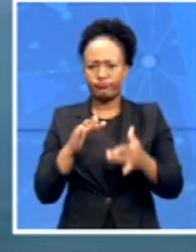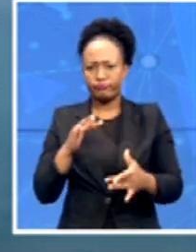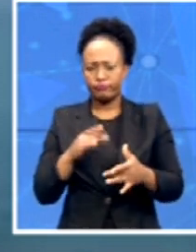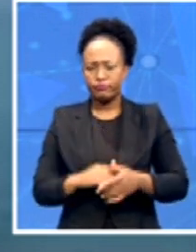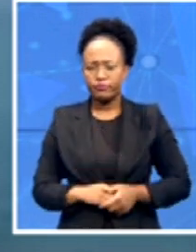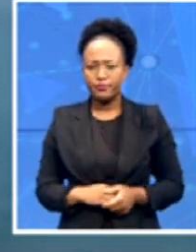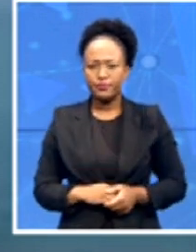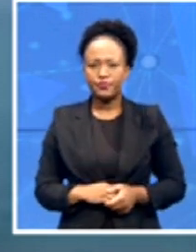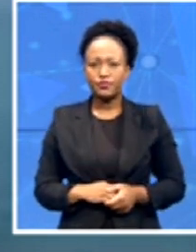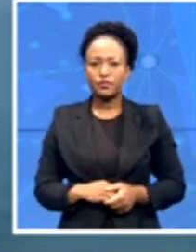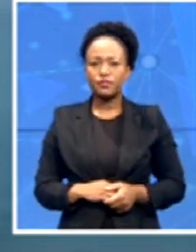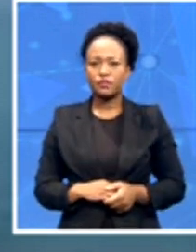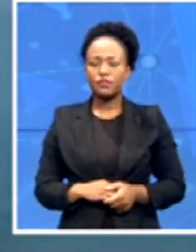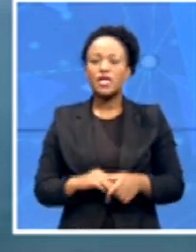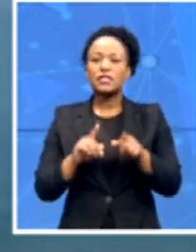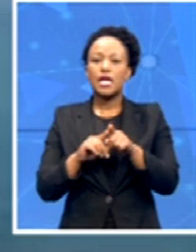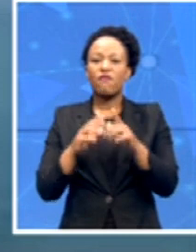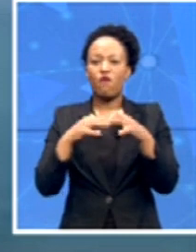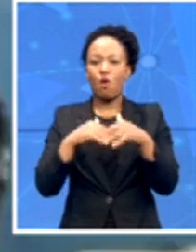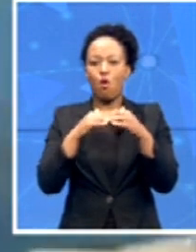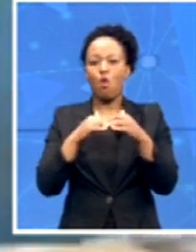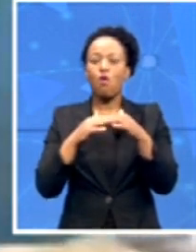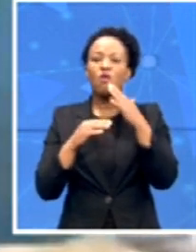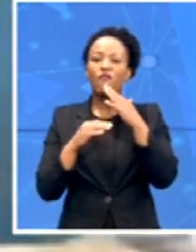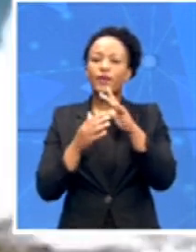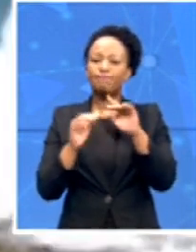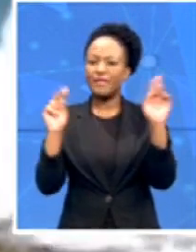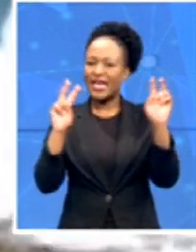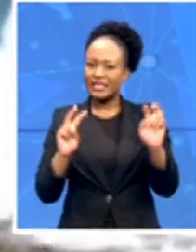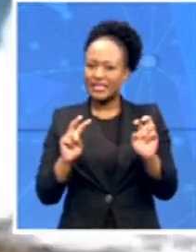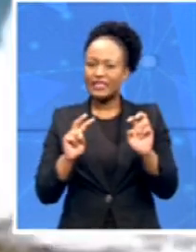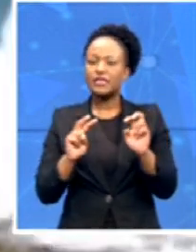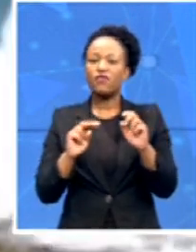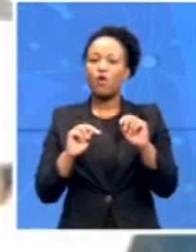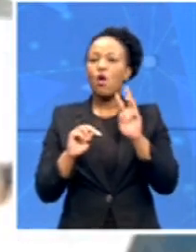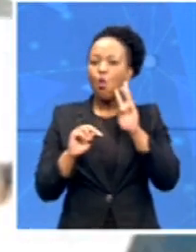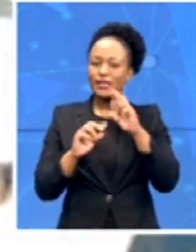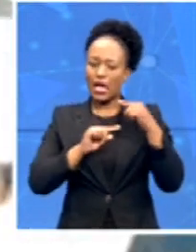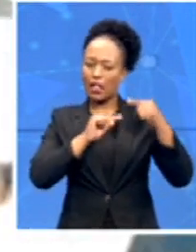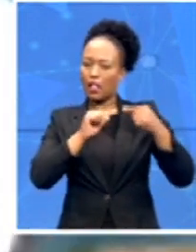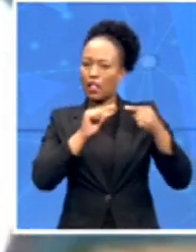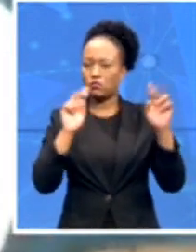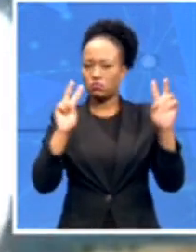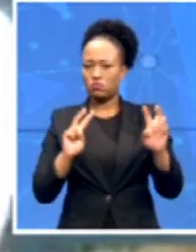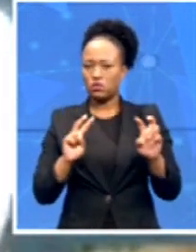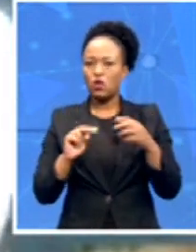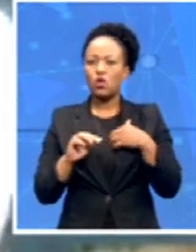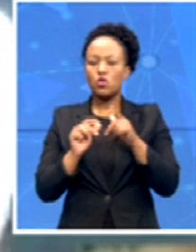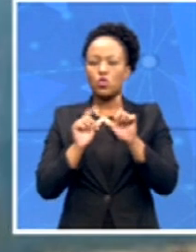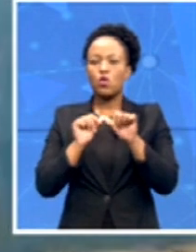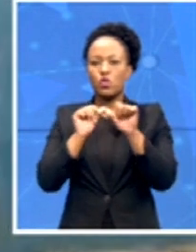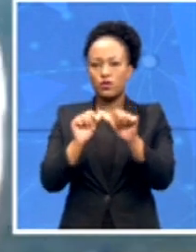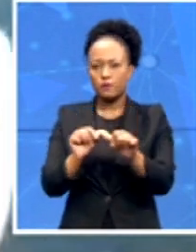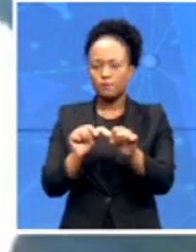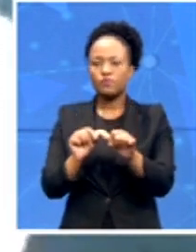gas but let's talk to the minister uh minister um you keep starting this hydro green hydrogen project here today um